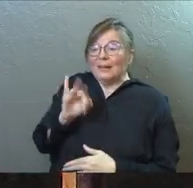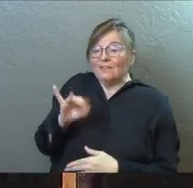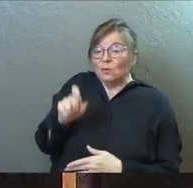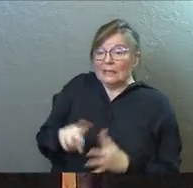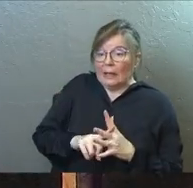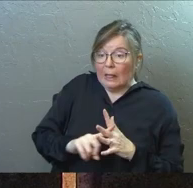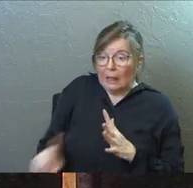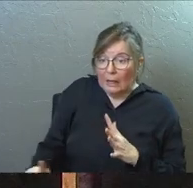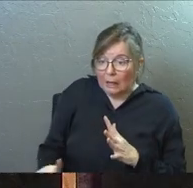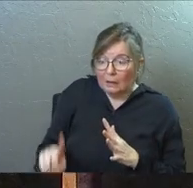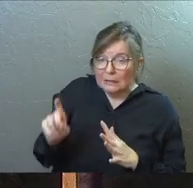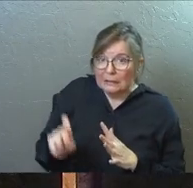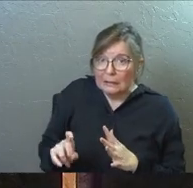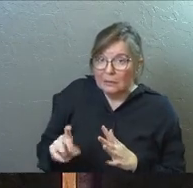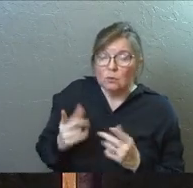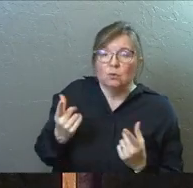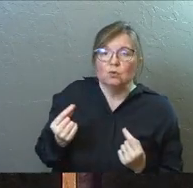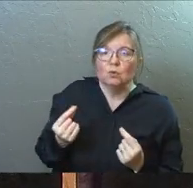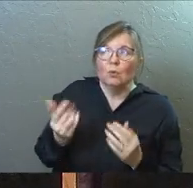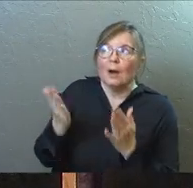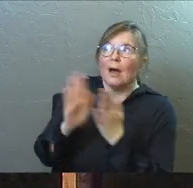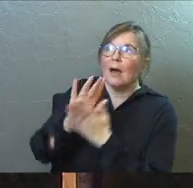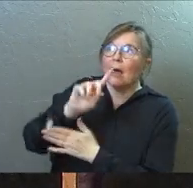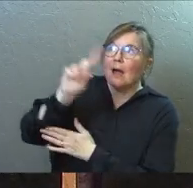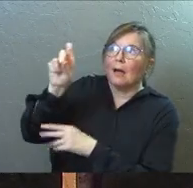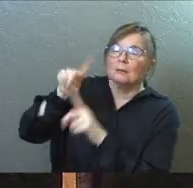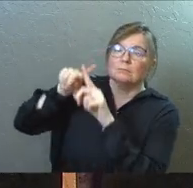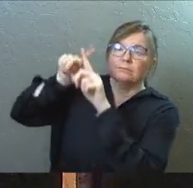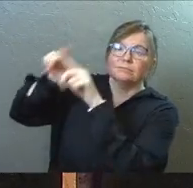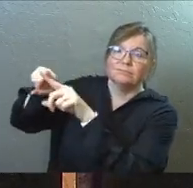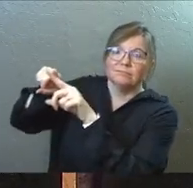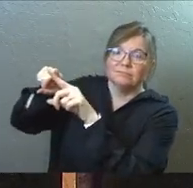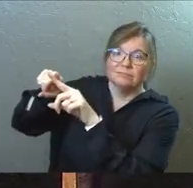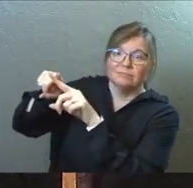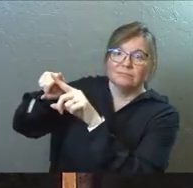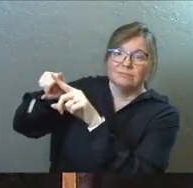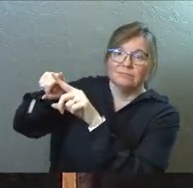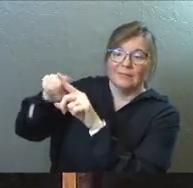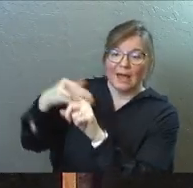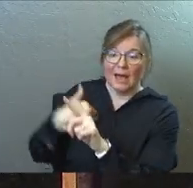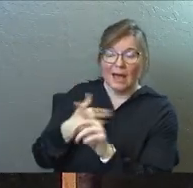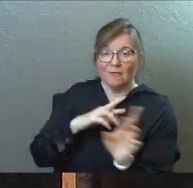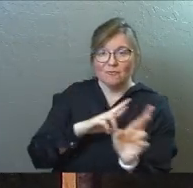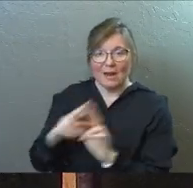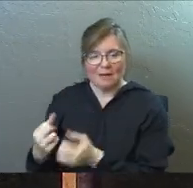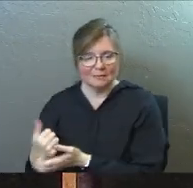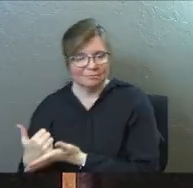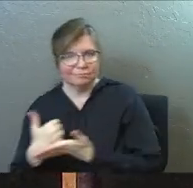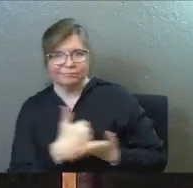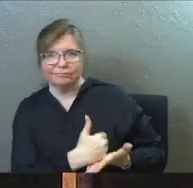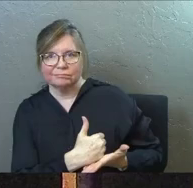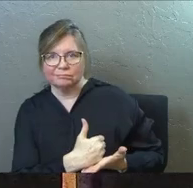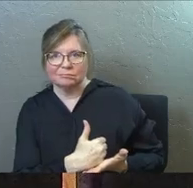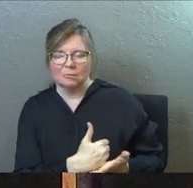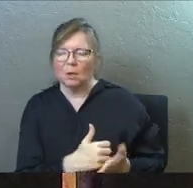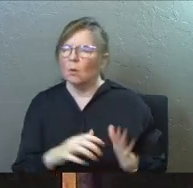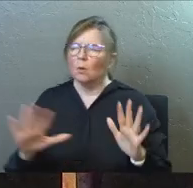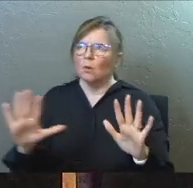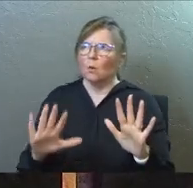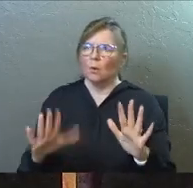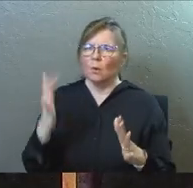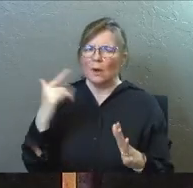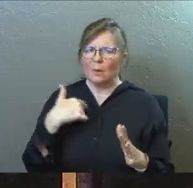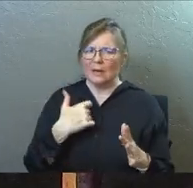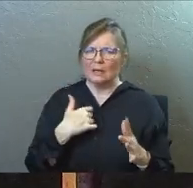all you've got to do is ask. I've got an escape hatch ready for you. Well, wait a second.